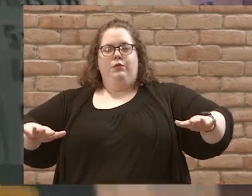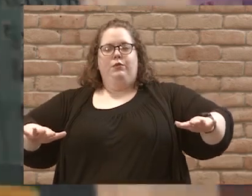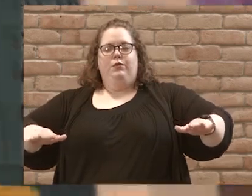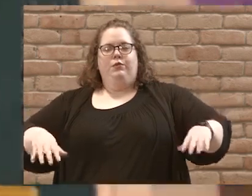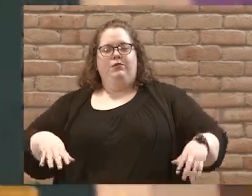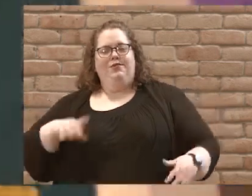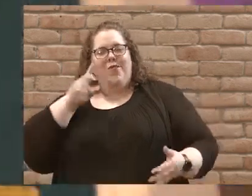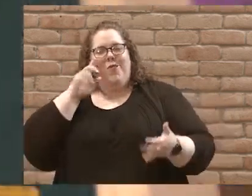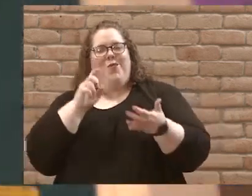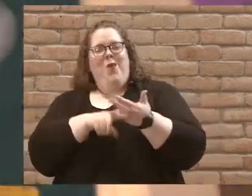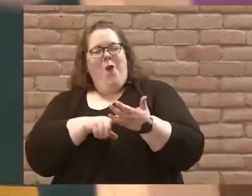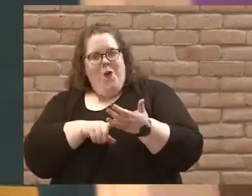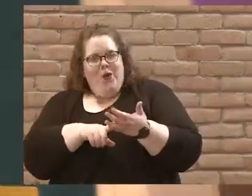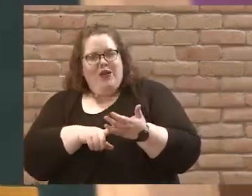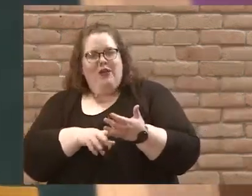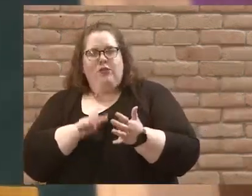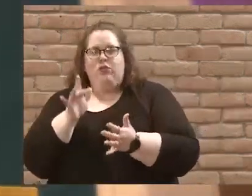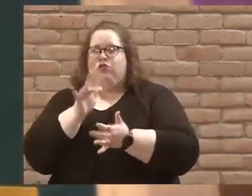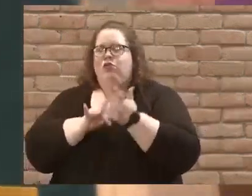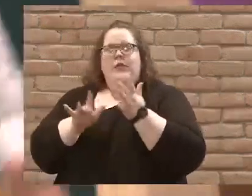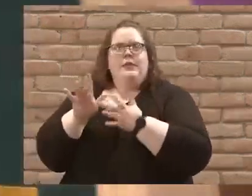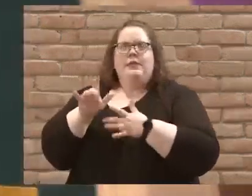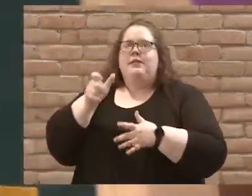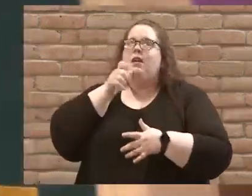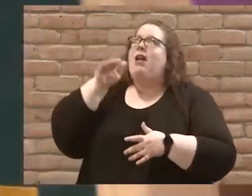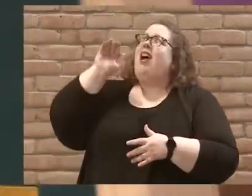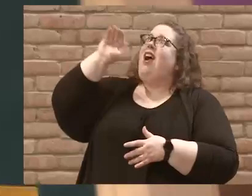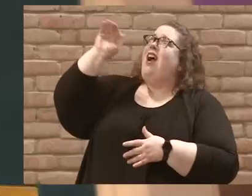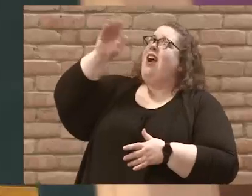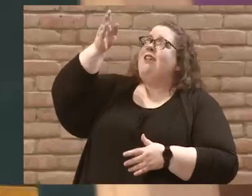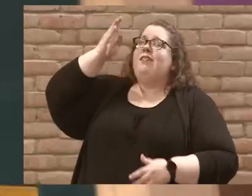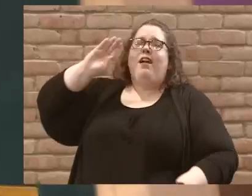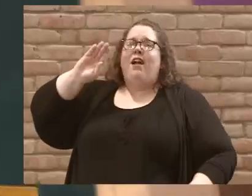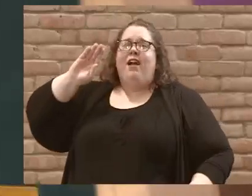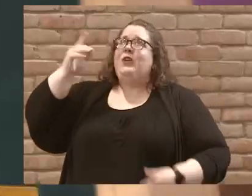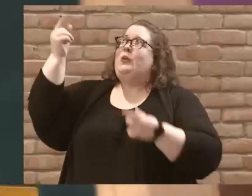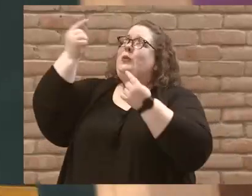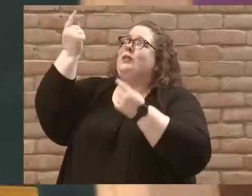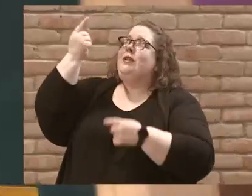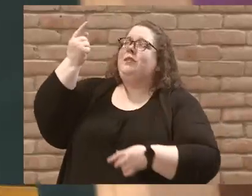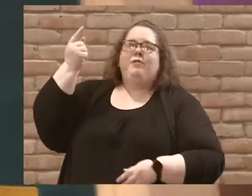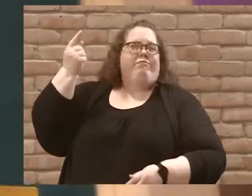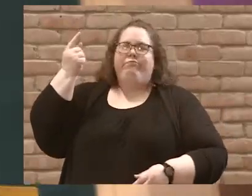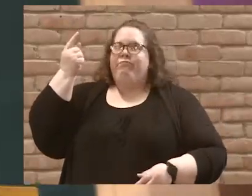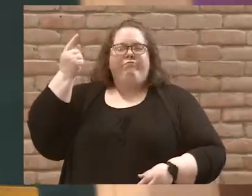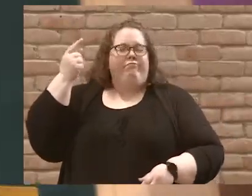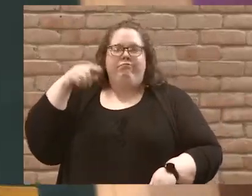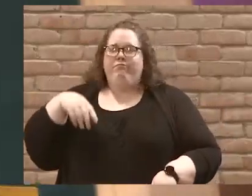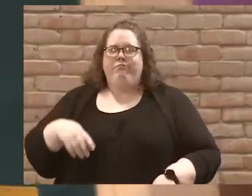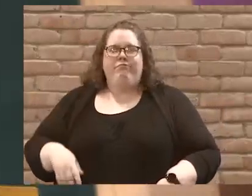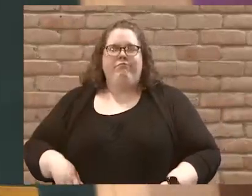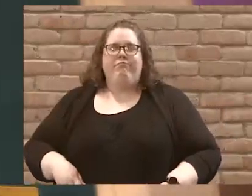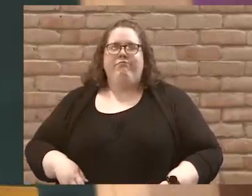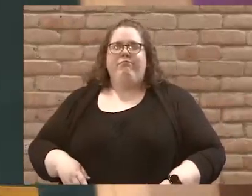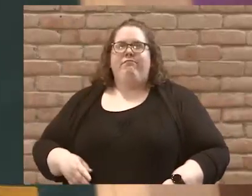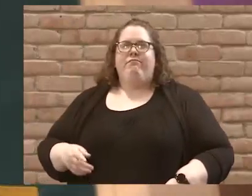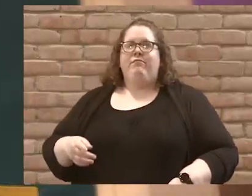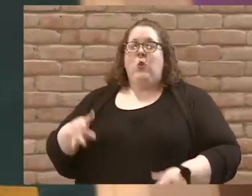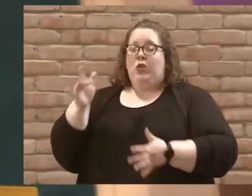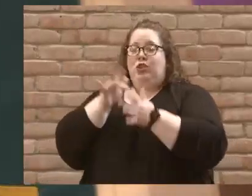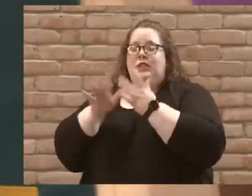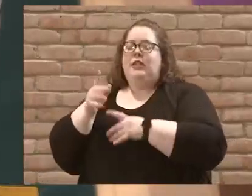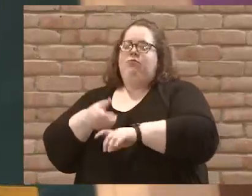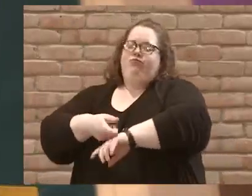Notice how Jesus doesn't call on God to do something. Notice how Jesus doesn't roll up his